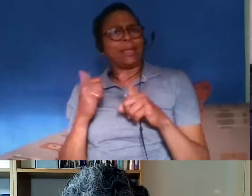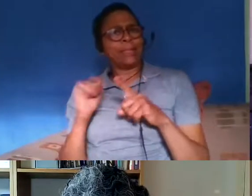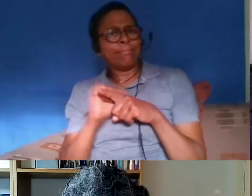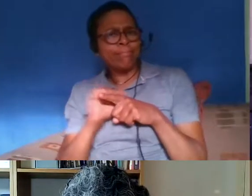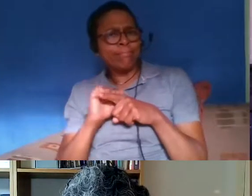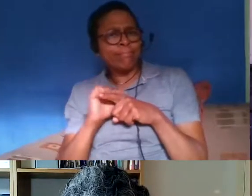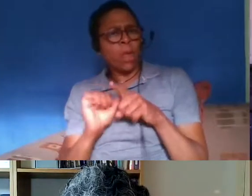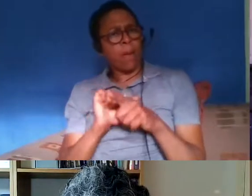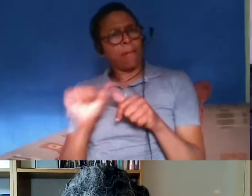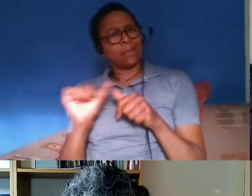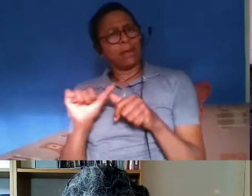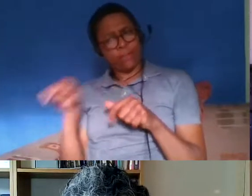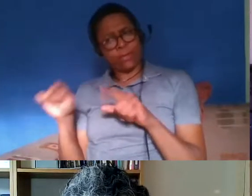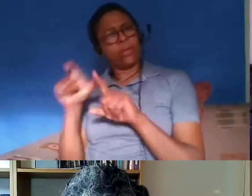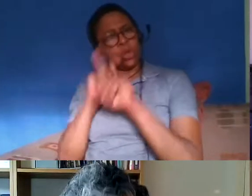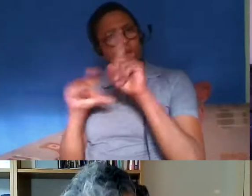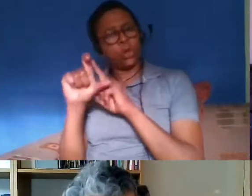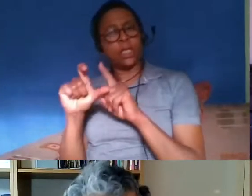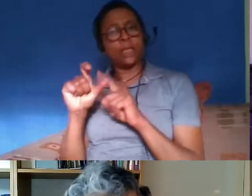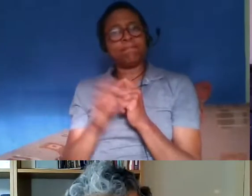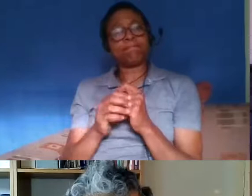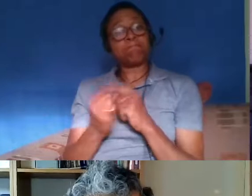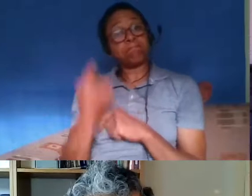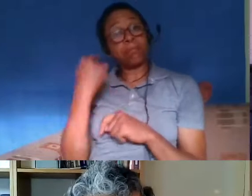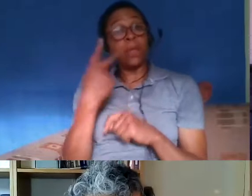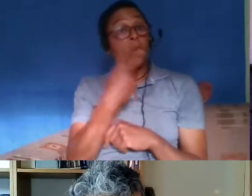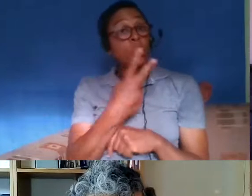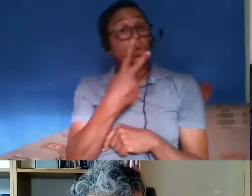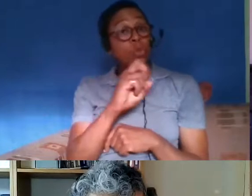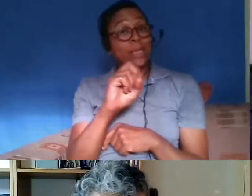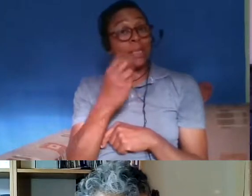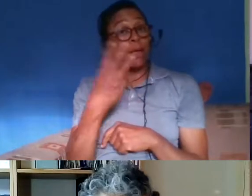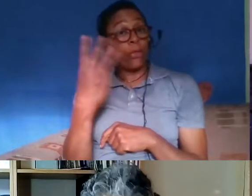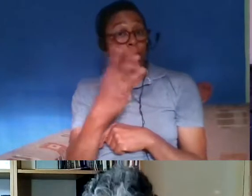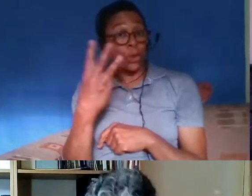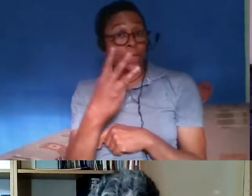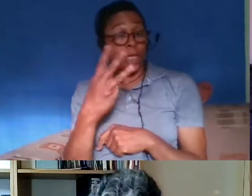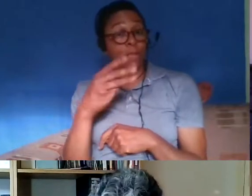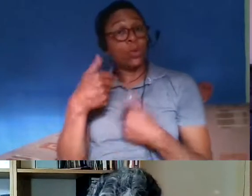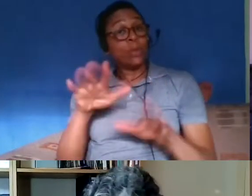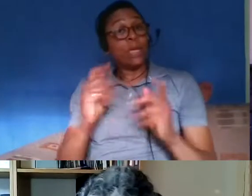in 2013 he received an ibe for his work promoting race equality